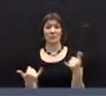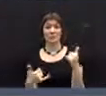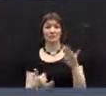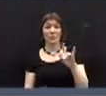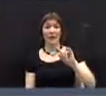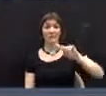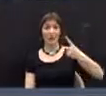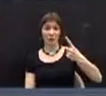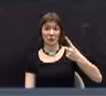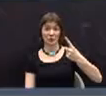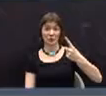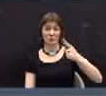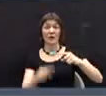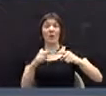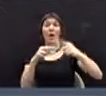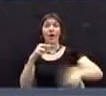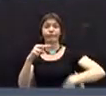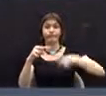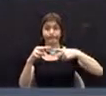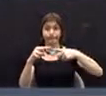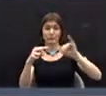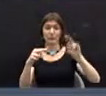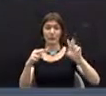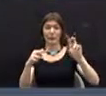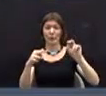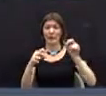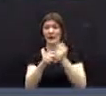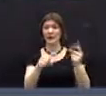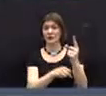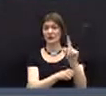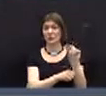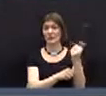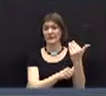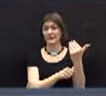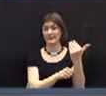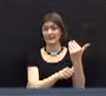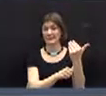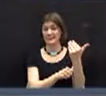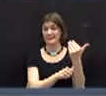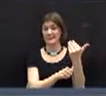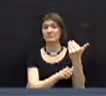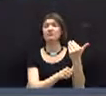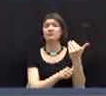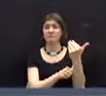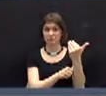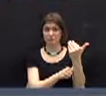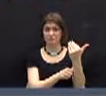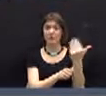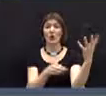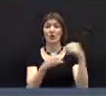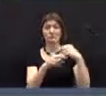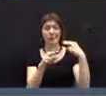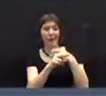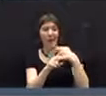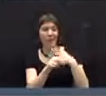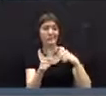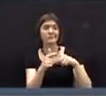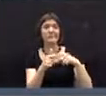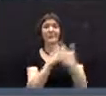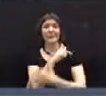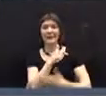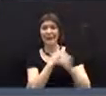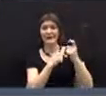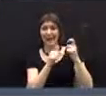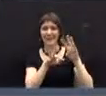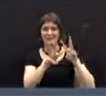1, 2014 through June 30, 2015, including all highway and Wyndham